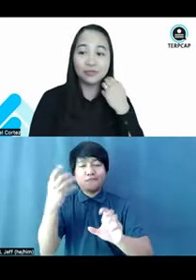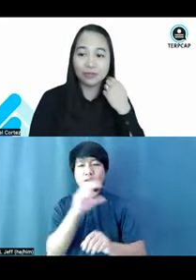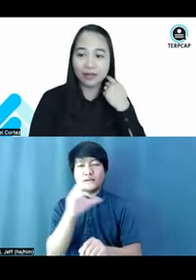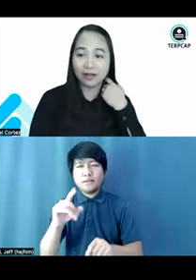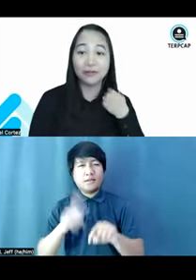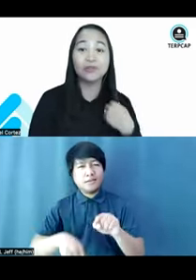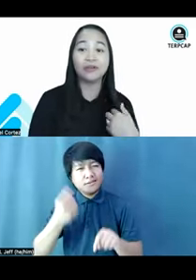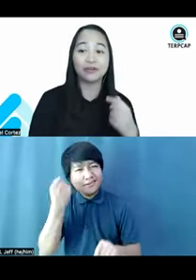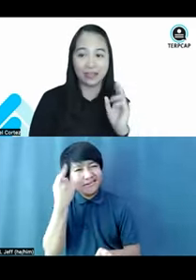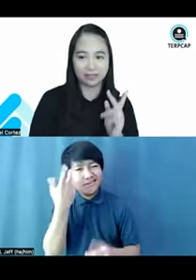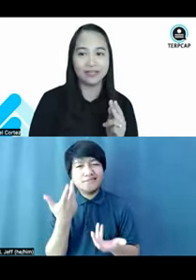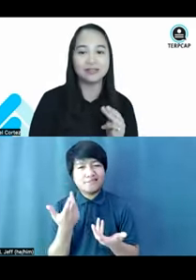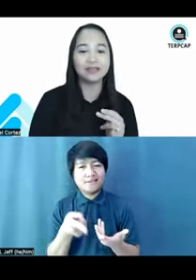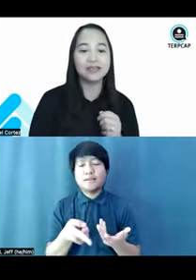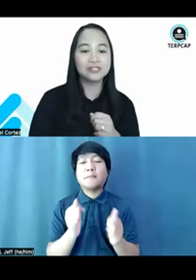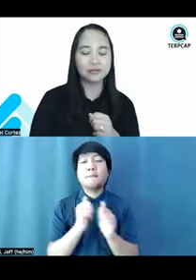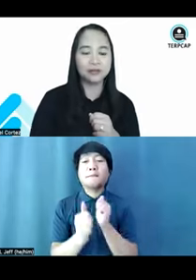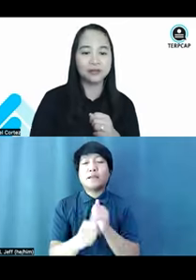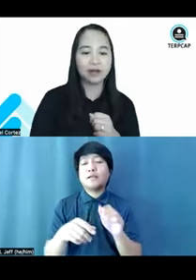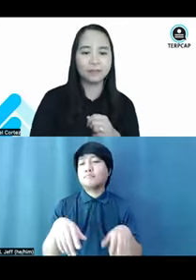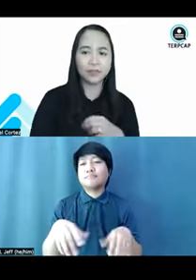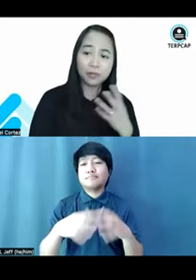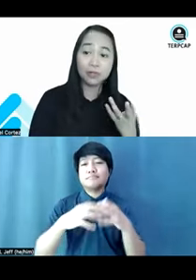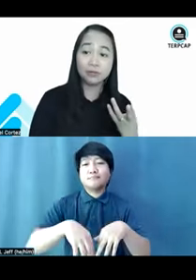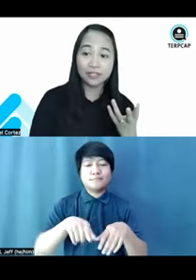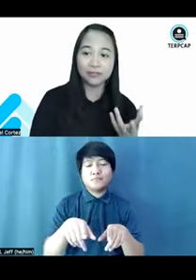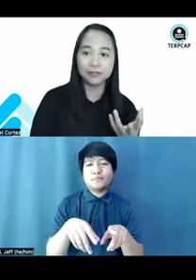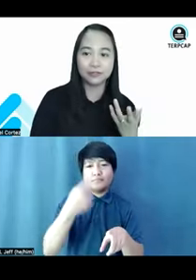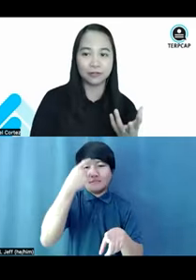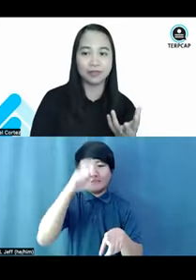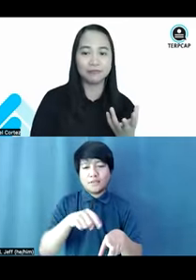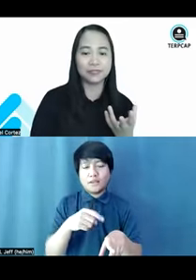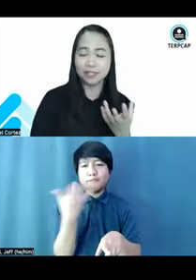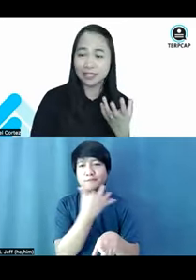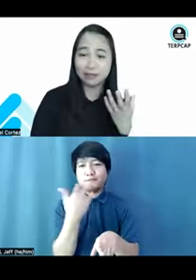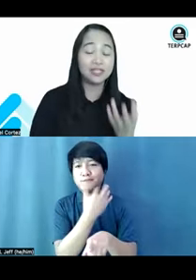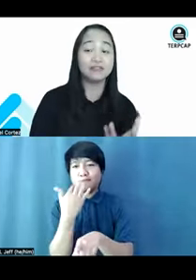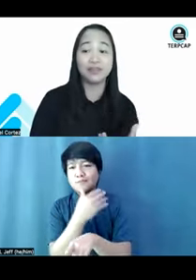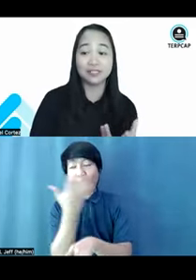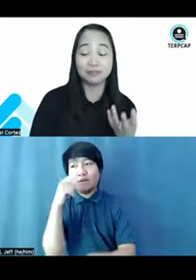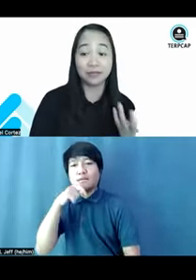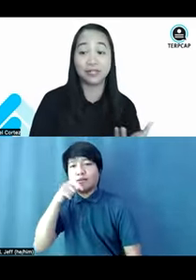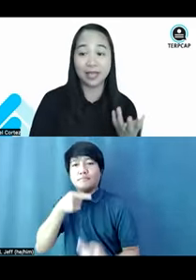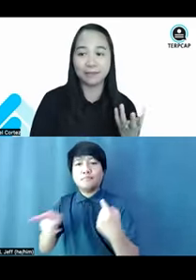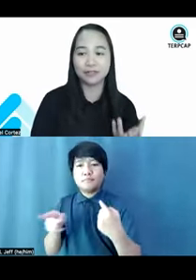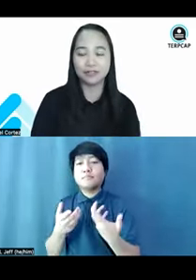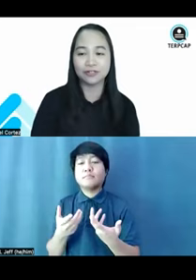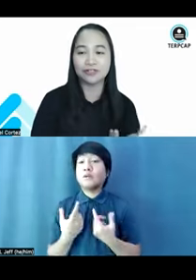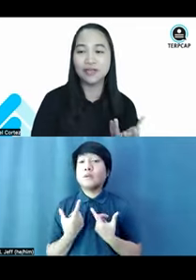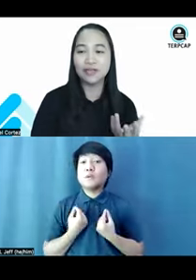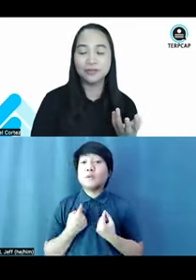are no longer accurate. So, what we really do in TerpCap is really we invest in manual